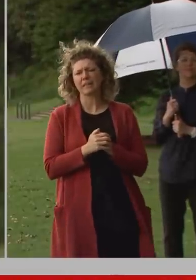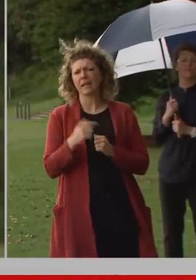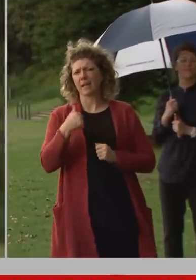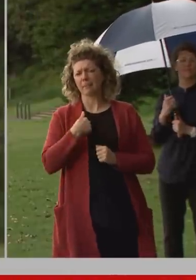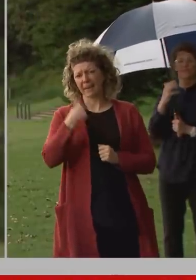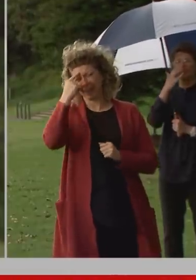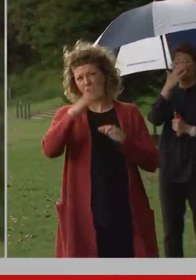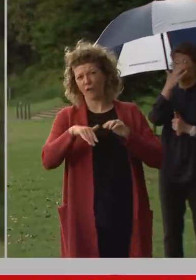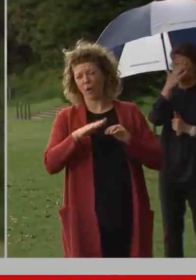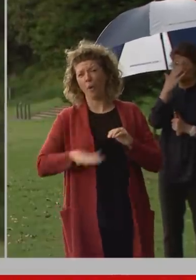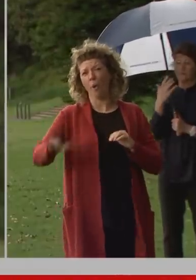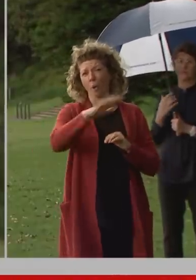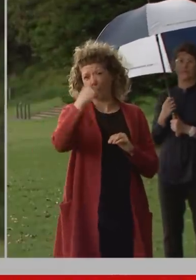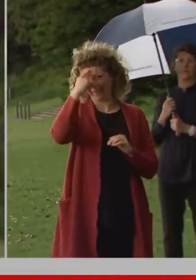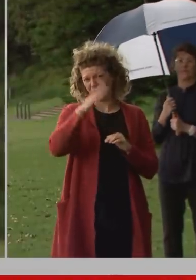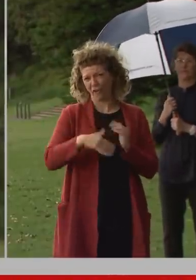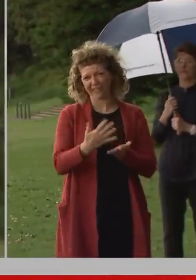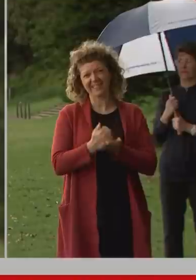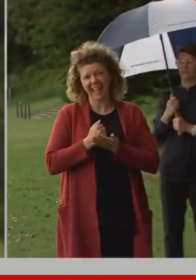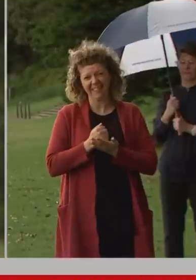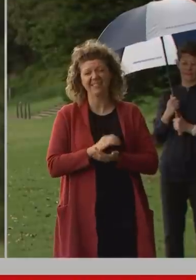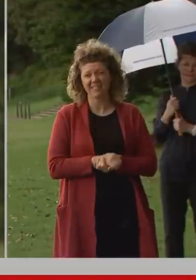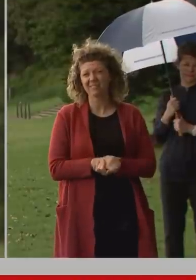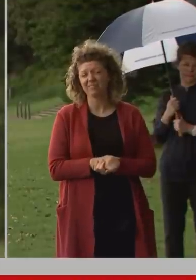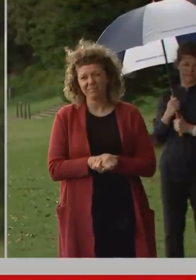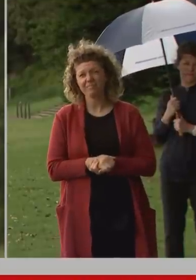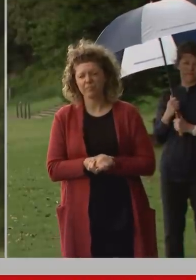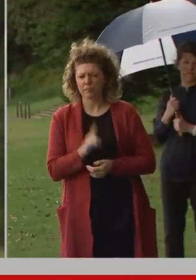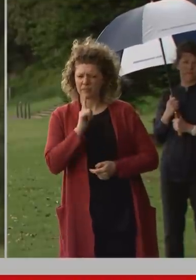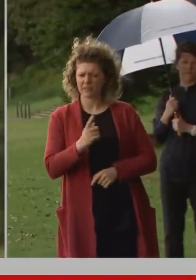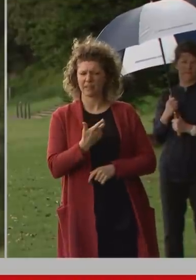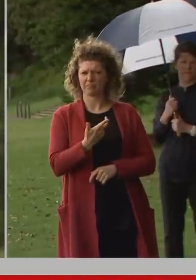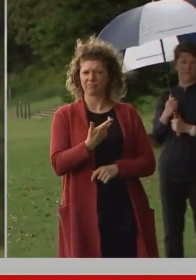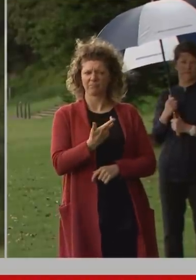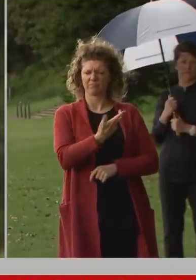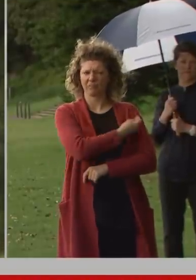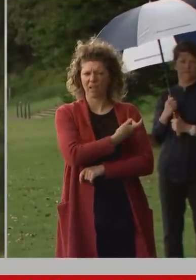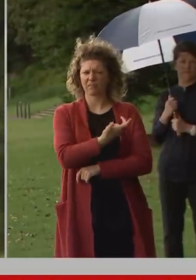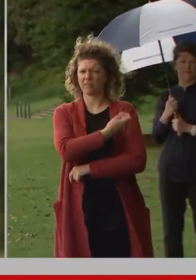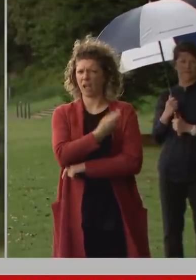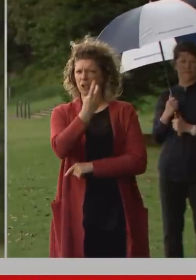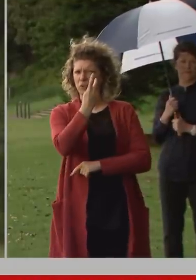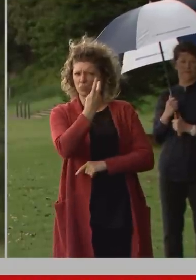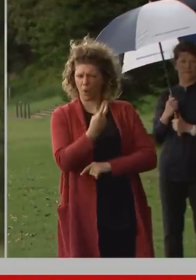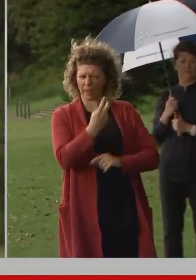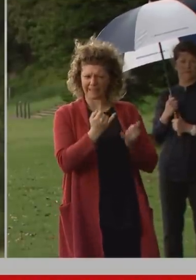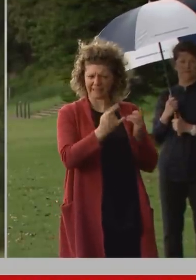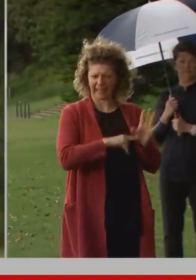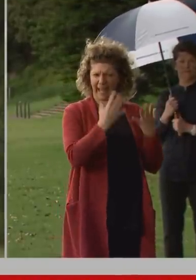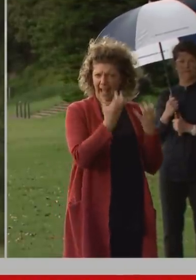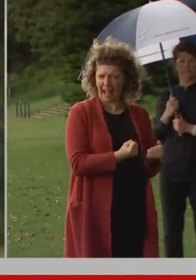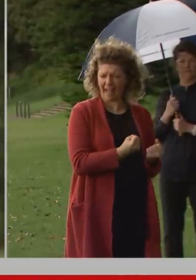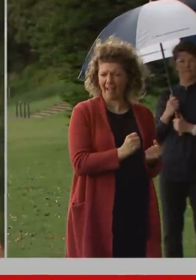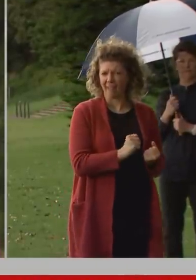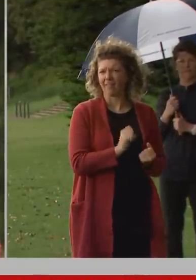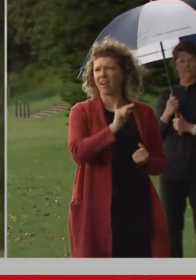as we open up and uh when we see the vaccination rates in Sydney higher than they are in regional New South Wales it's a couple of